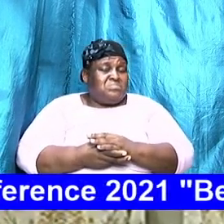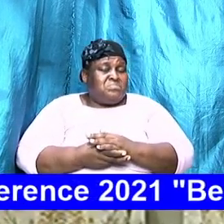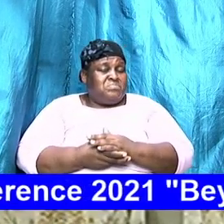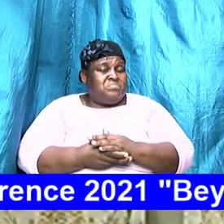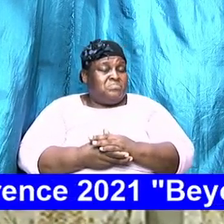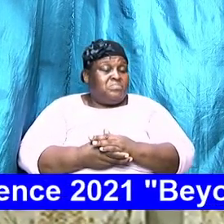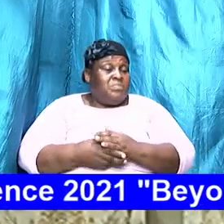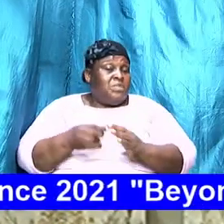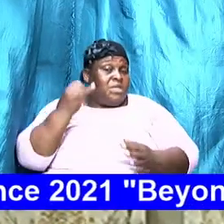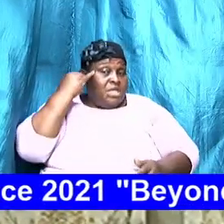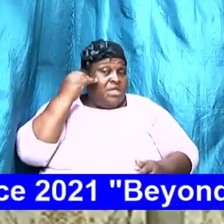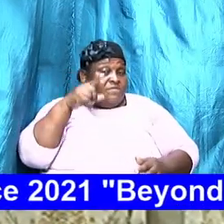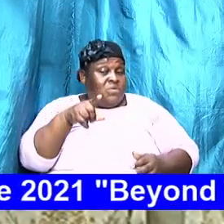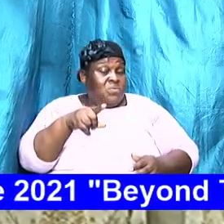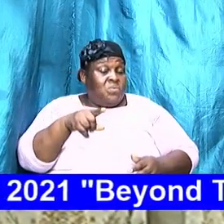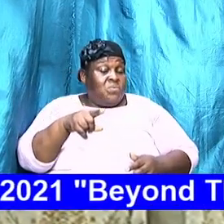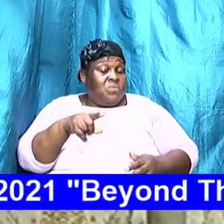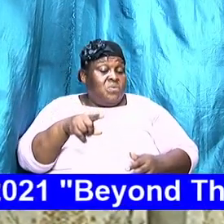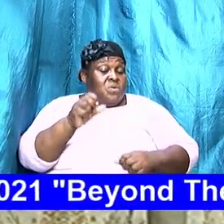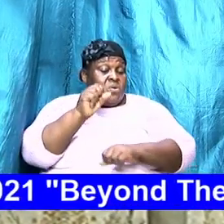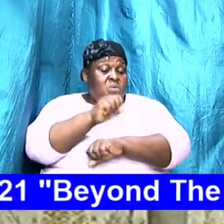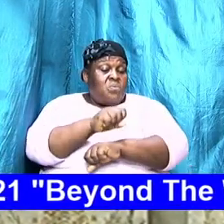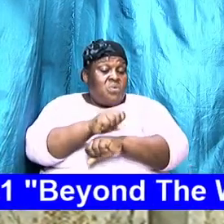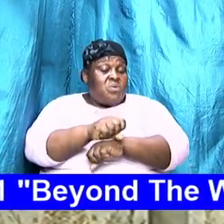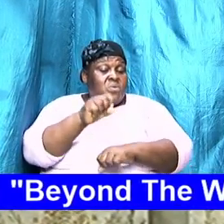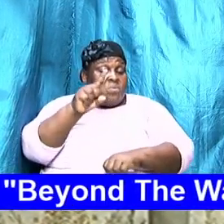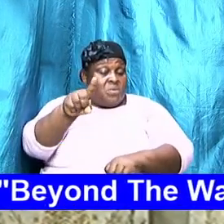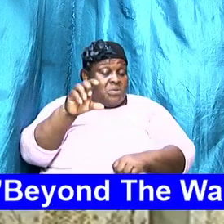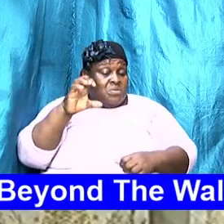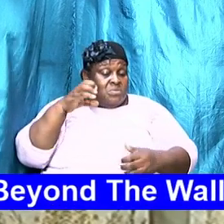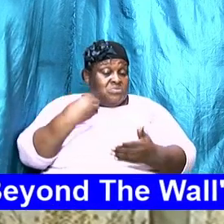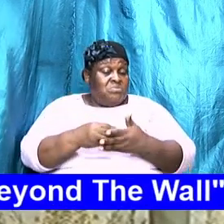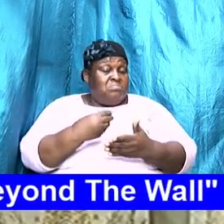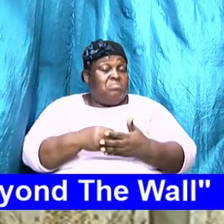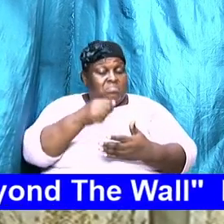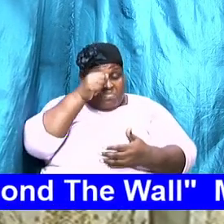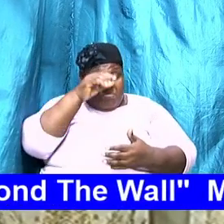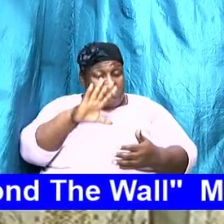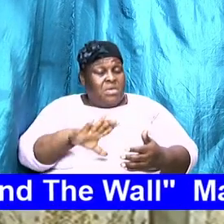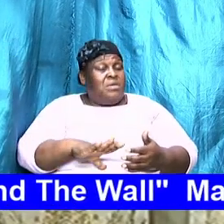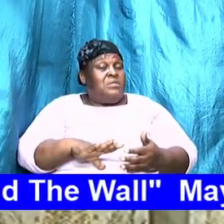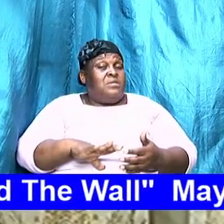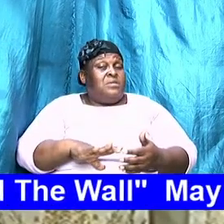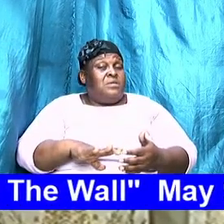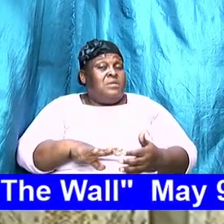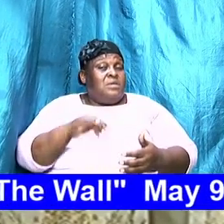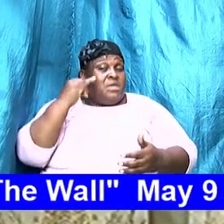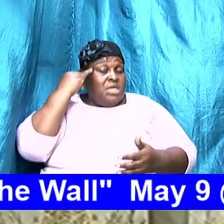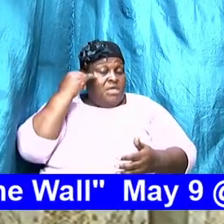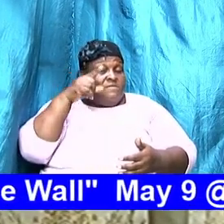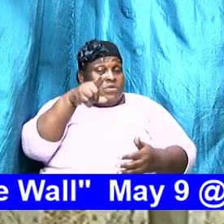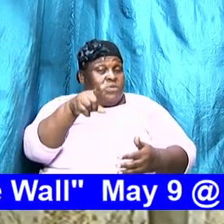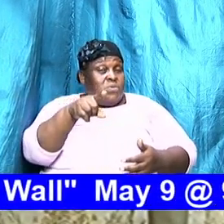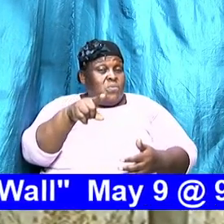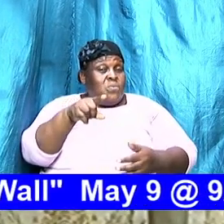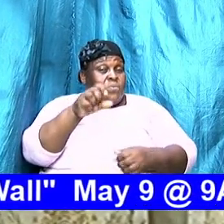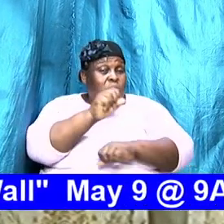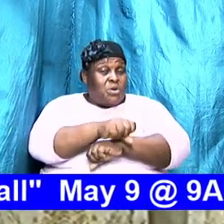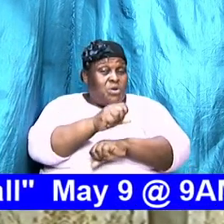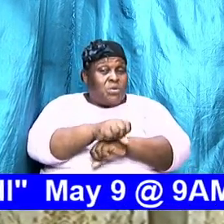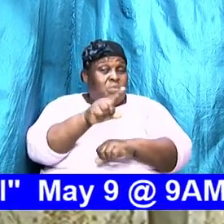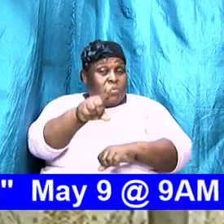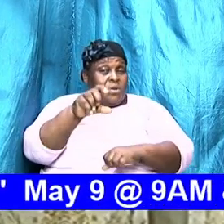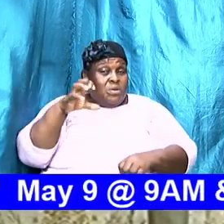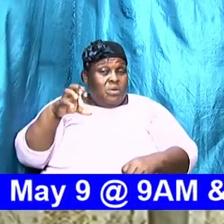if you earn a hundred dollars men if you earn a hundred